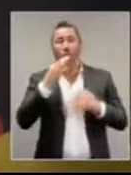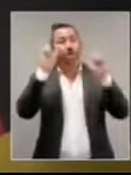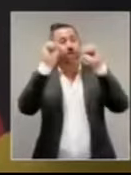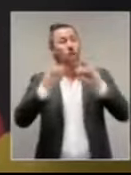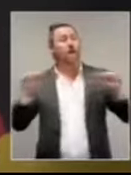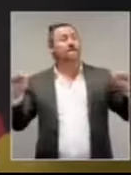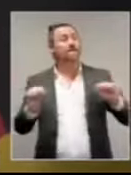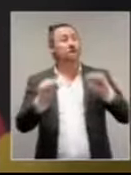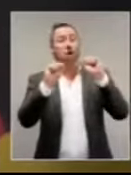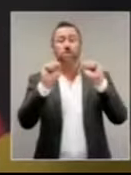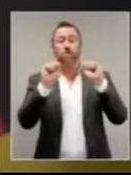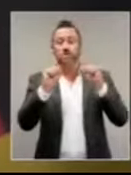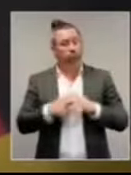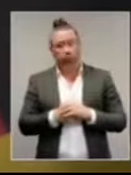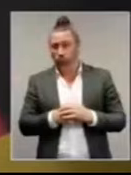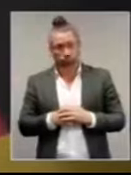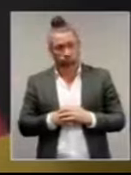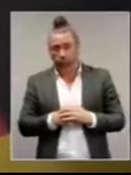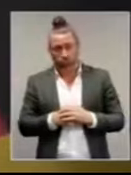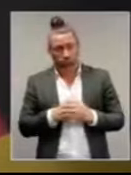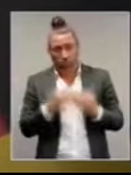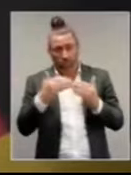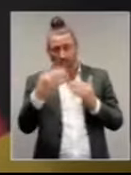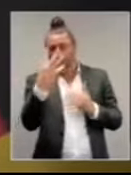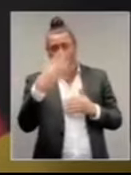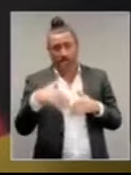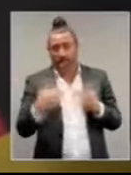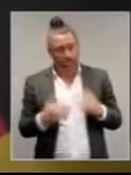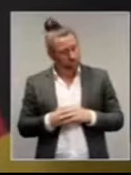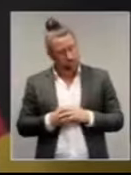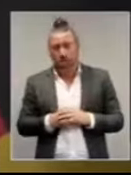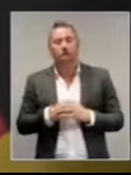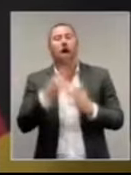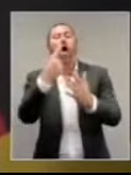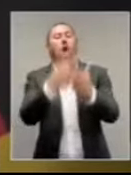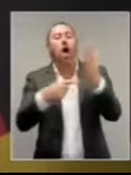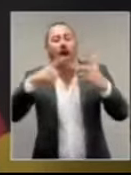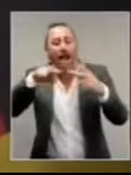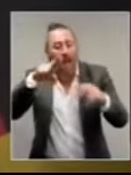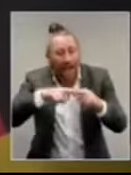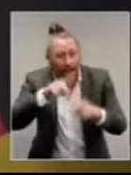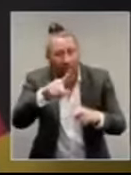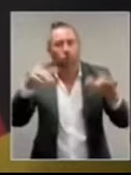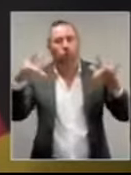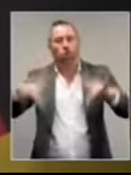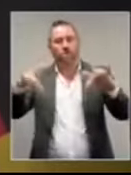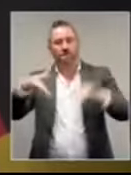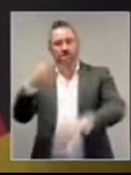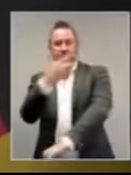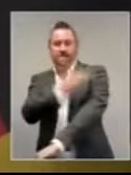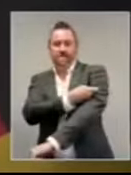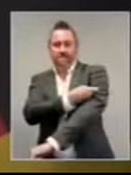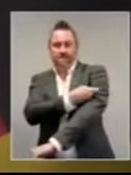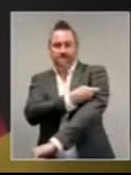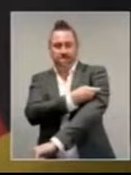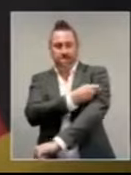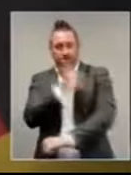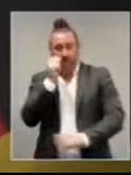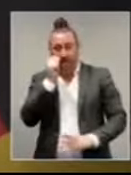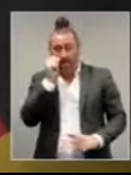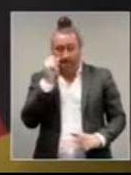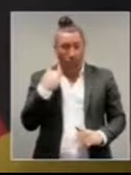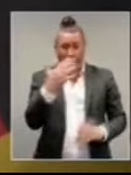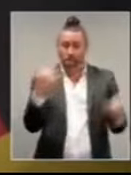remember these restrictions only apply those who are not fully vaccinated there's been plenty of time for people to get vaccinated